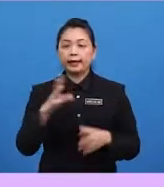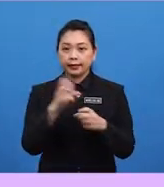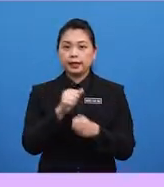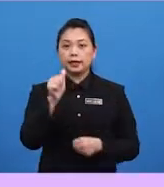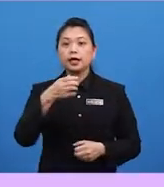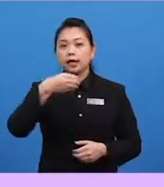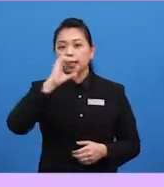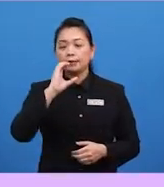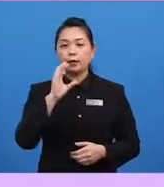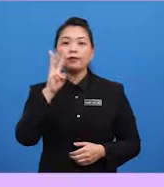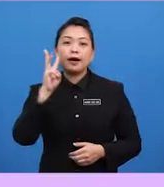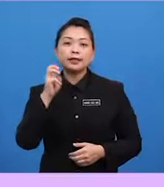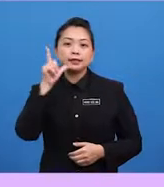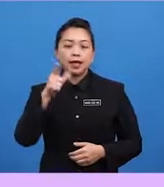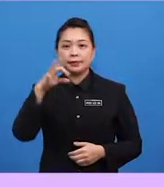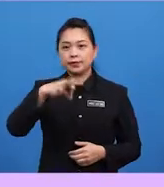lemon iced tea?